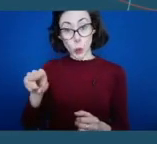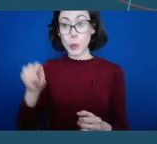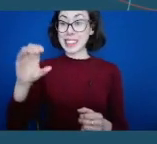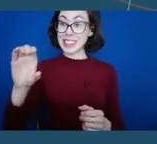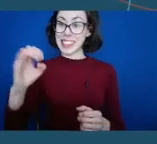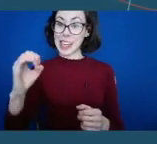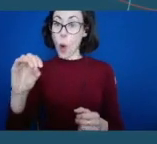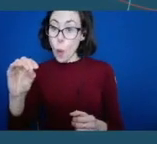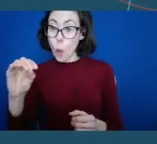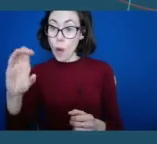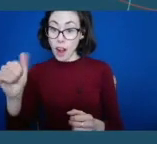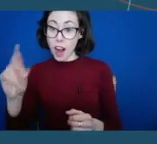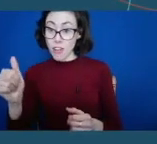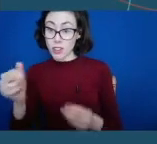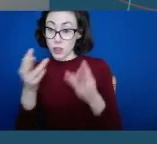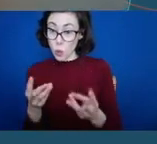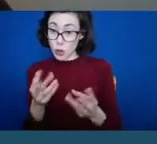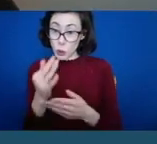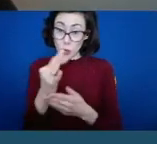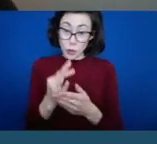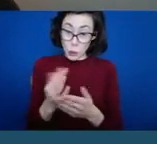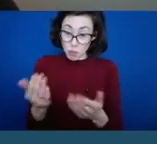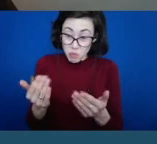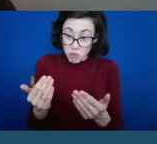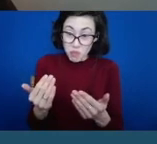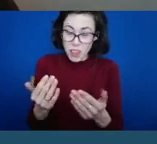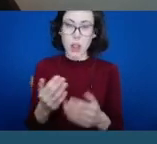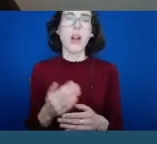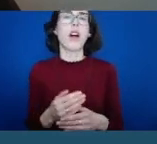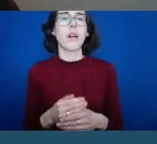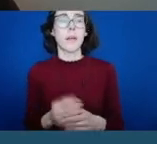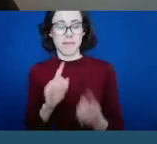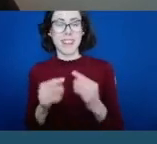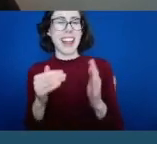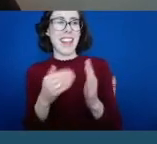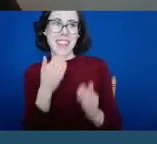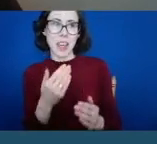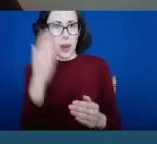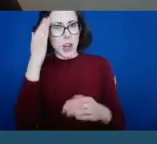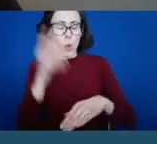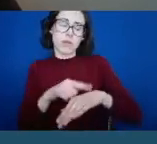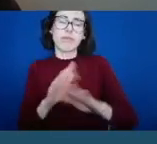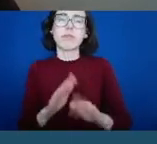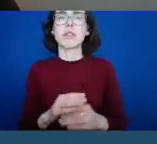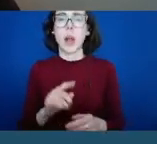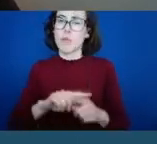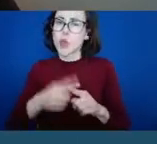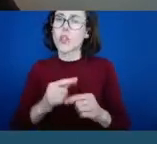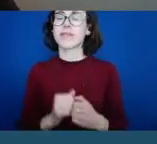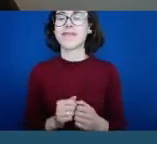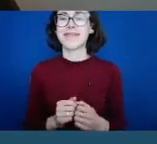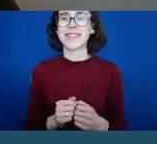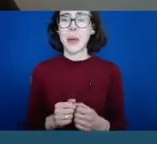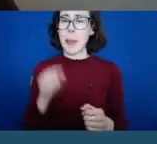Yes, thanks, Niall. And I'm conscious of time, so I'll keep this quite brief as much as I can. But I suppose before we come to a close on what has been a wonderful